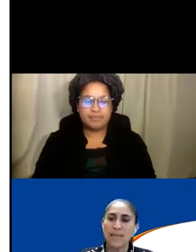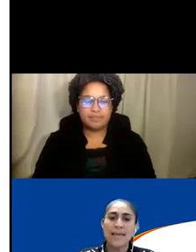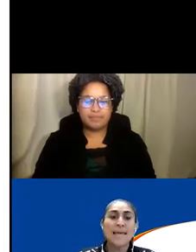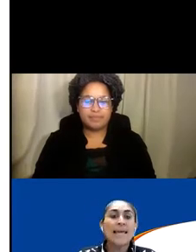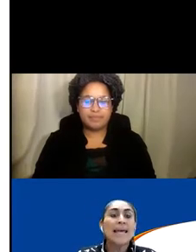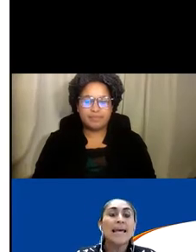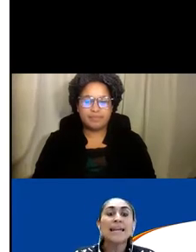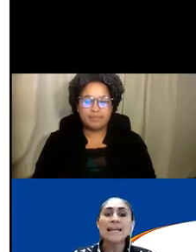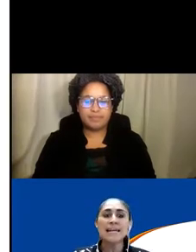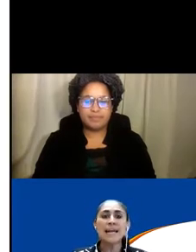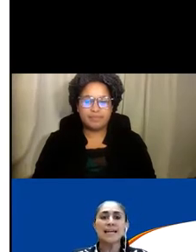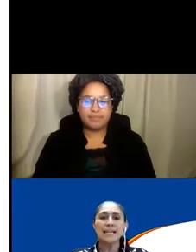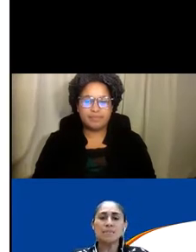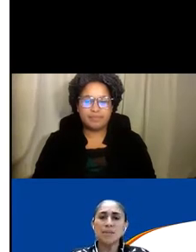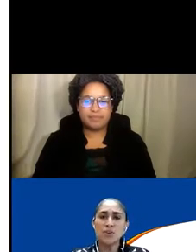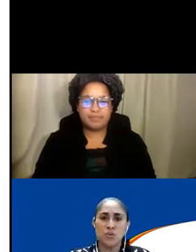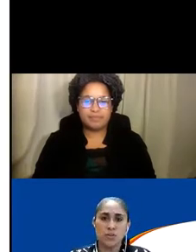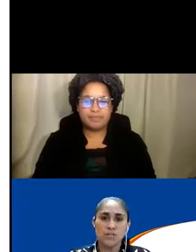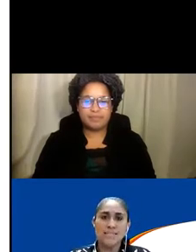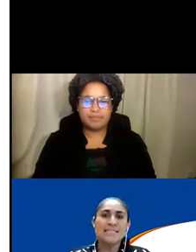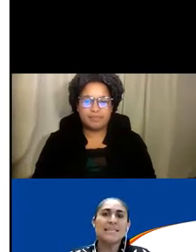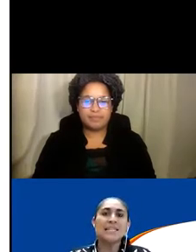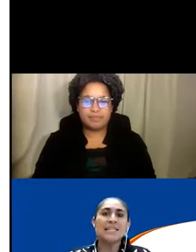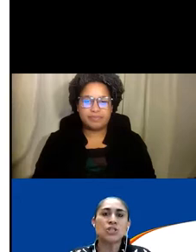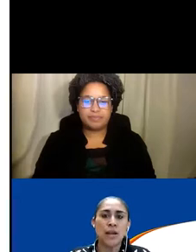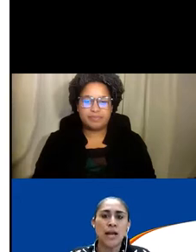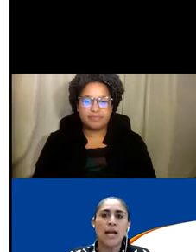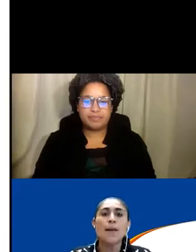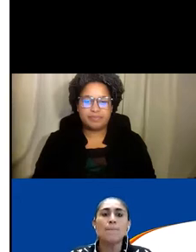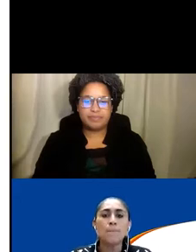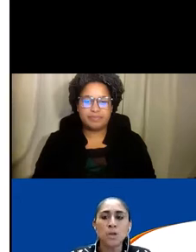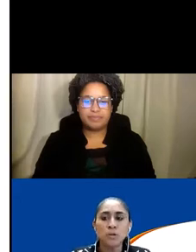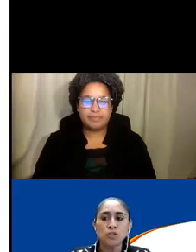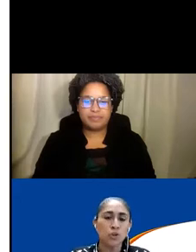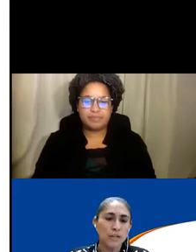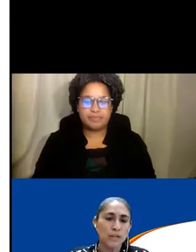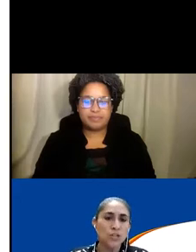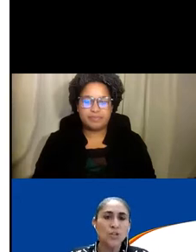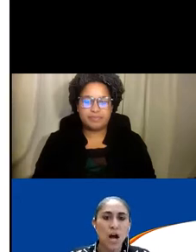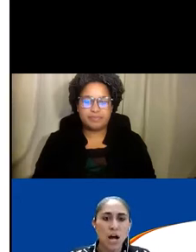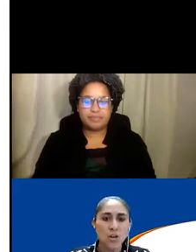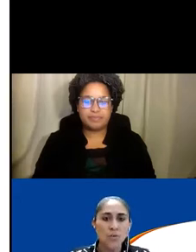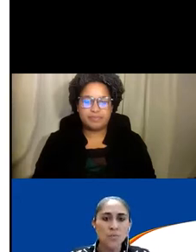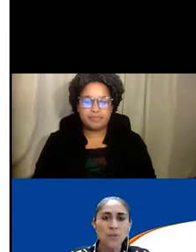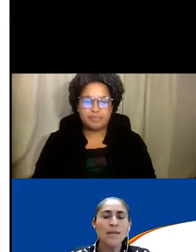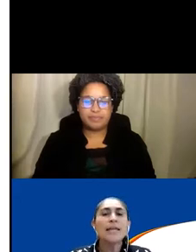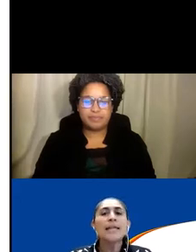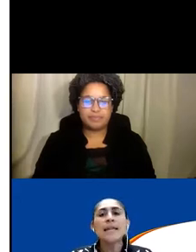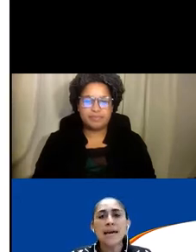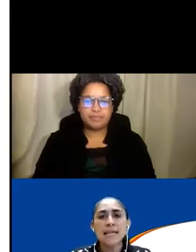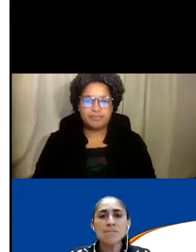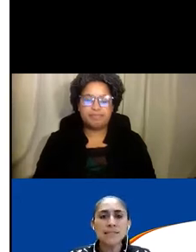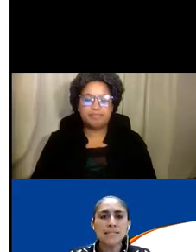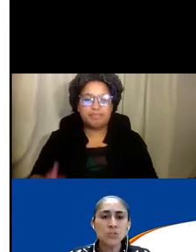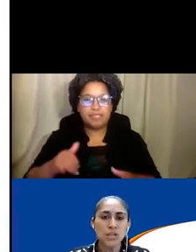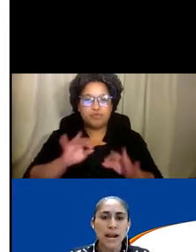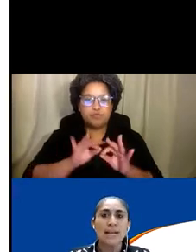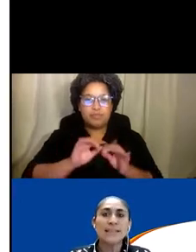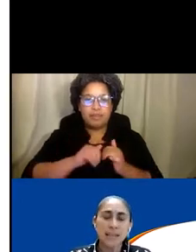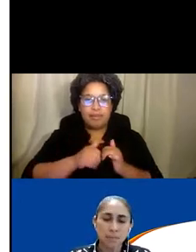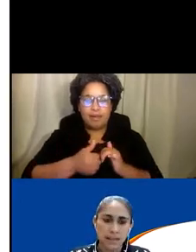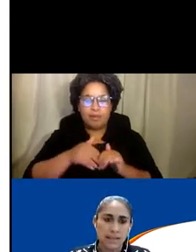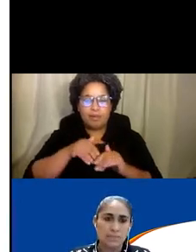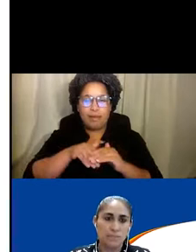En el canal de español, si selecciona Mute Original Audio, nada más